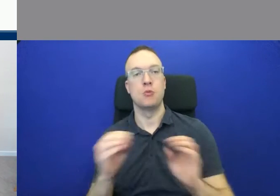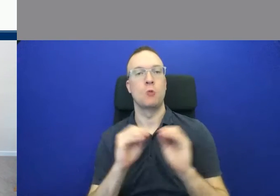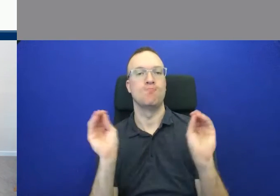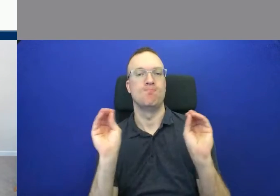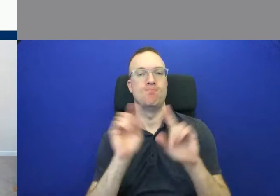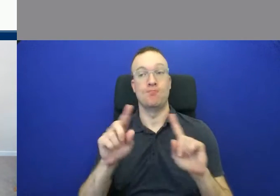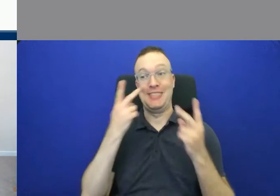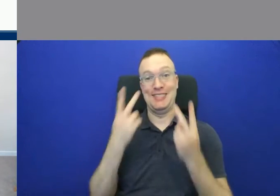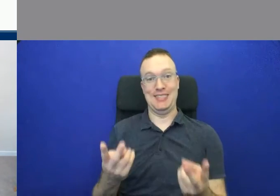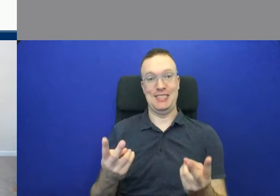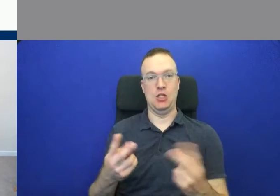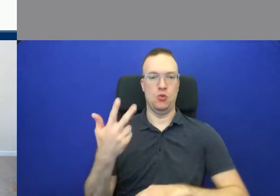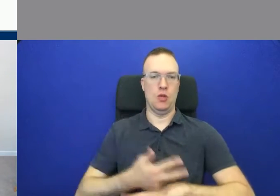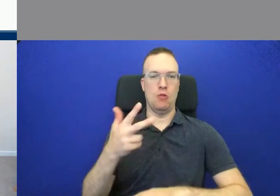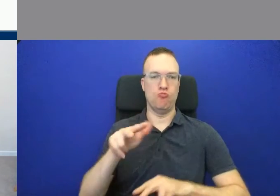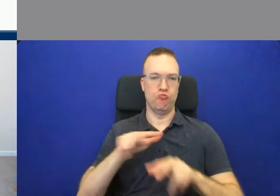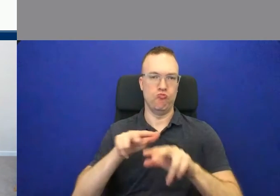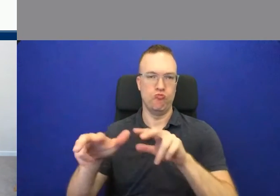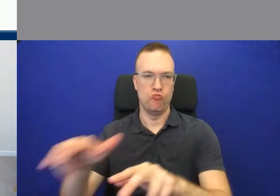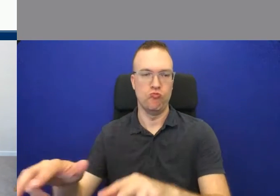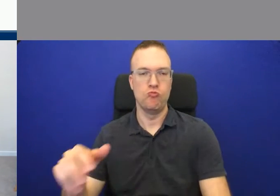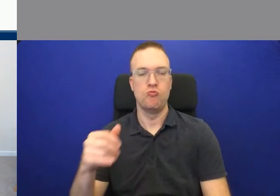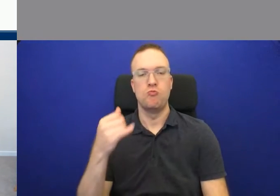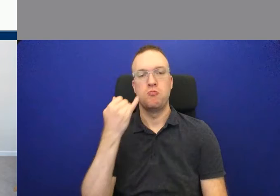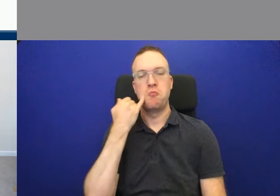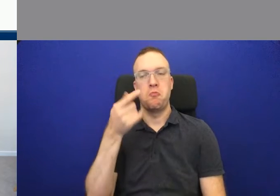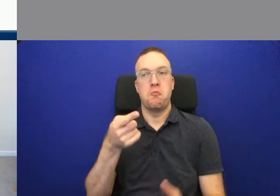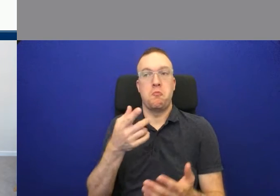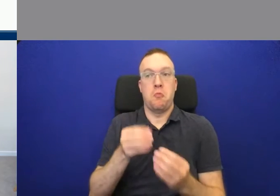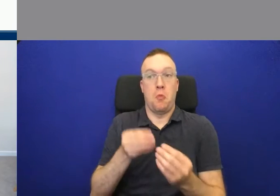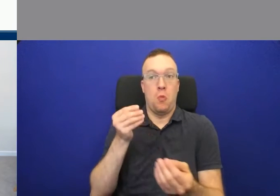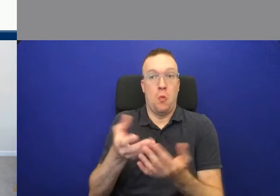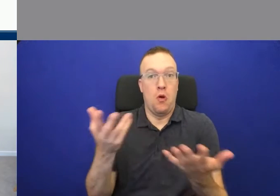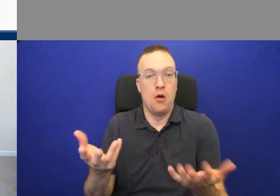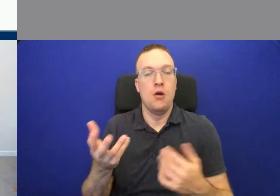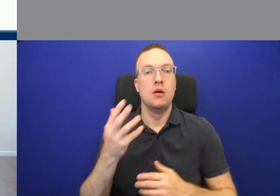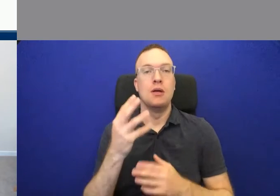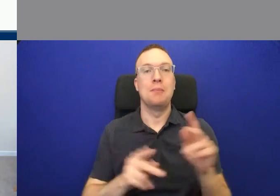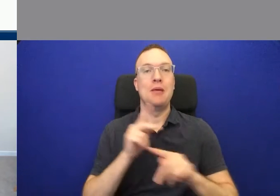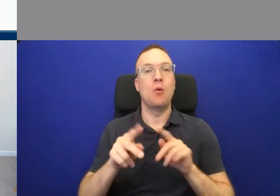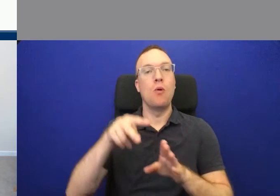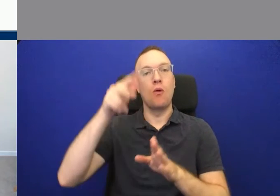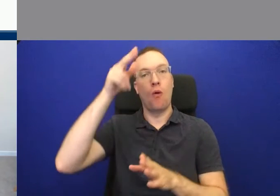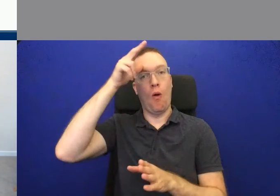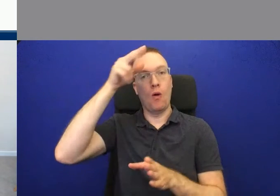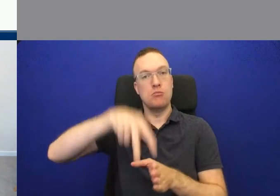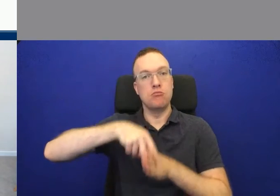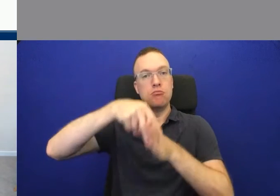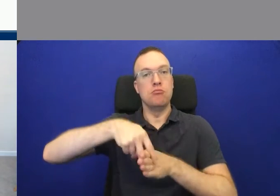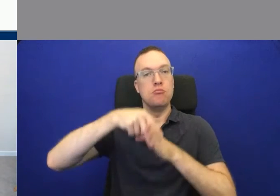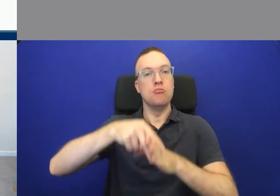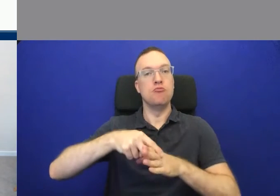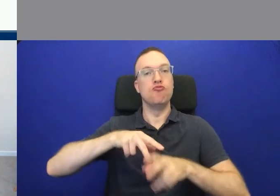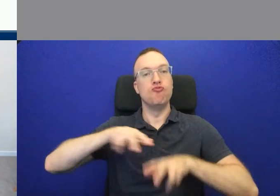we can see that it's three days by foot. Now what if you're on horseback? Well, even people on horseback are traveling at the speed